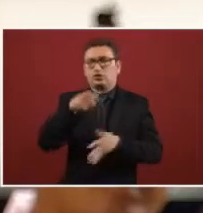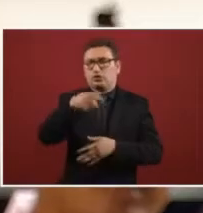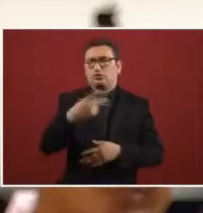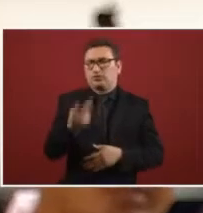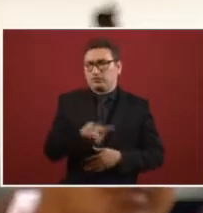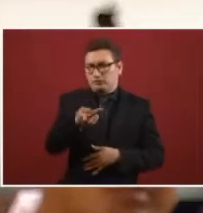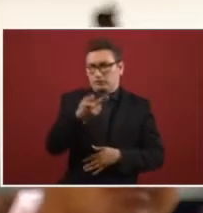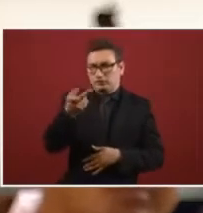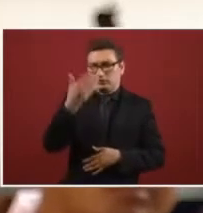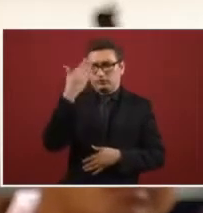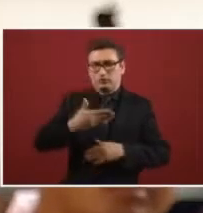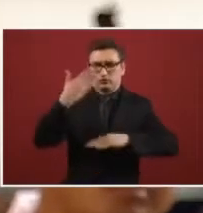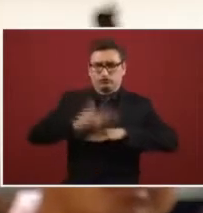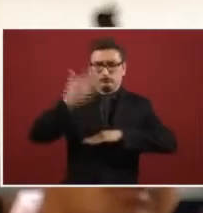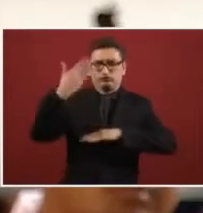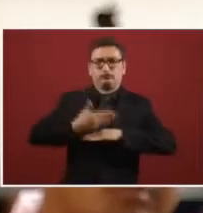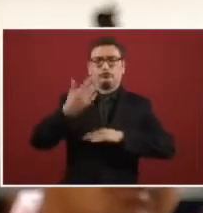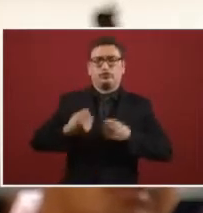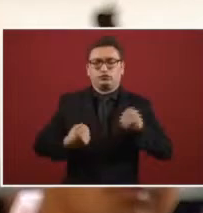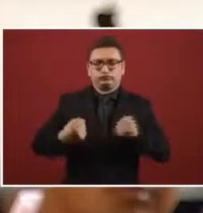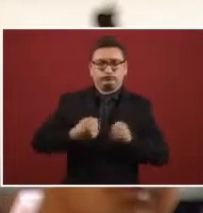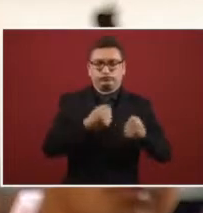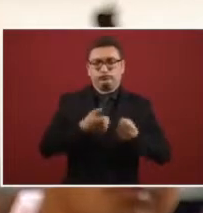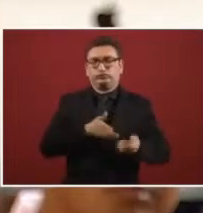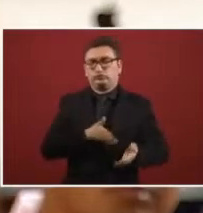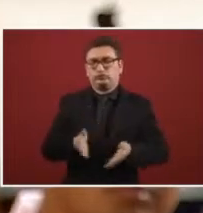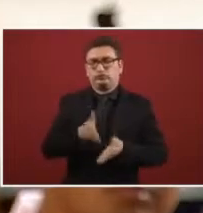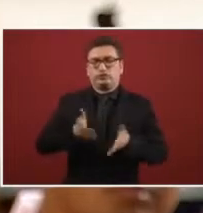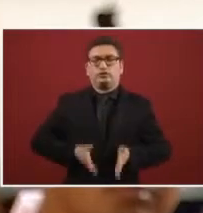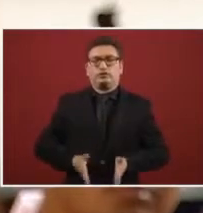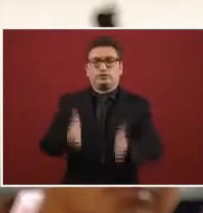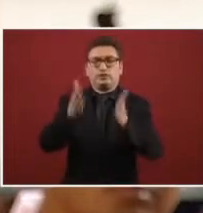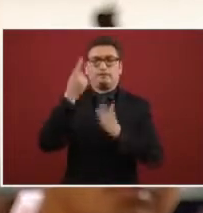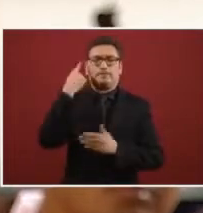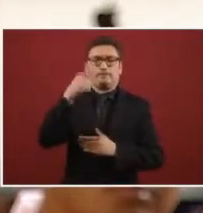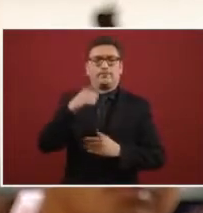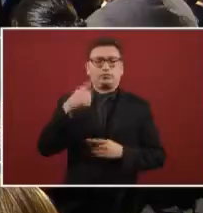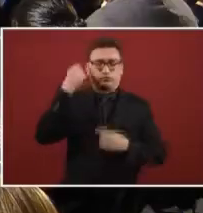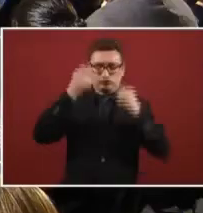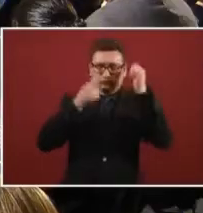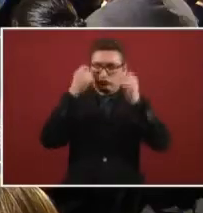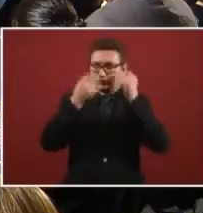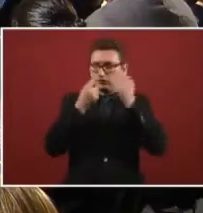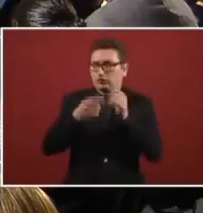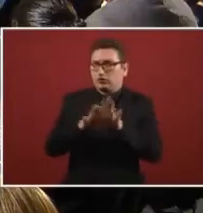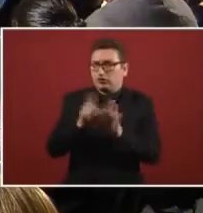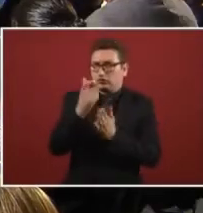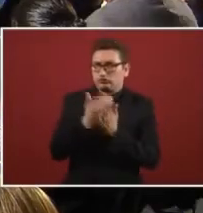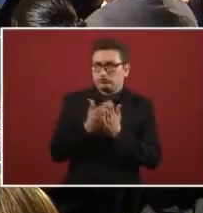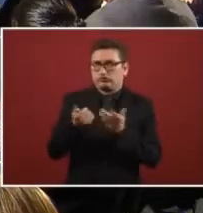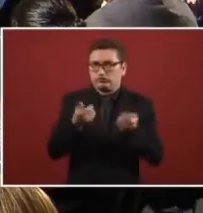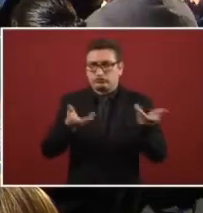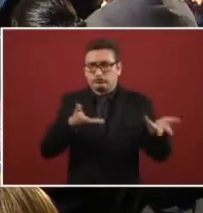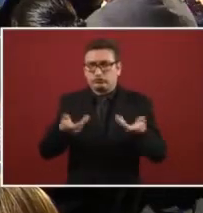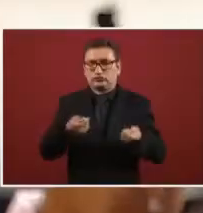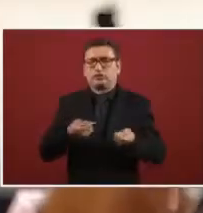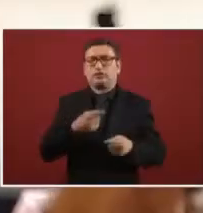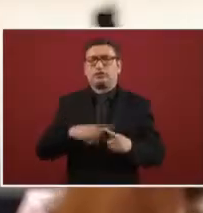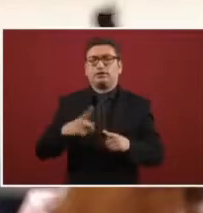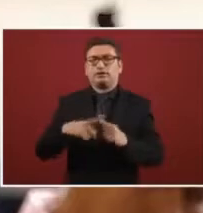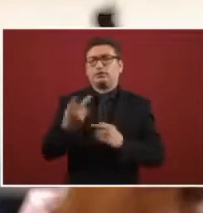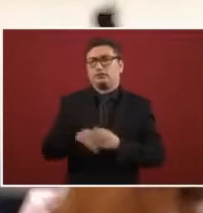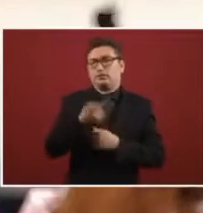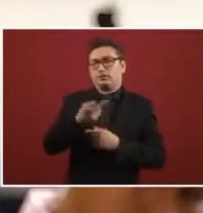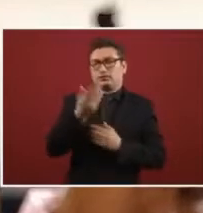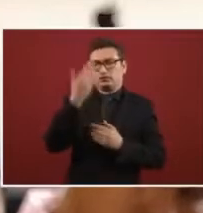in order to stop this cost in the tourist areas, and to